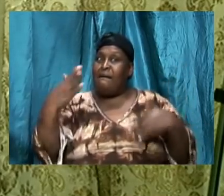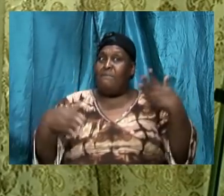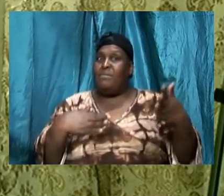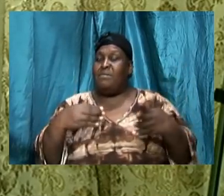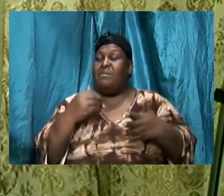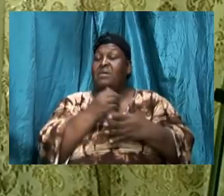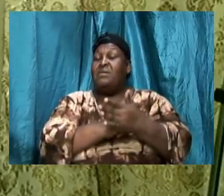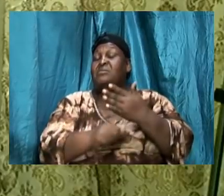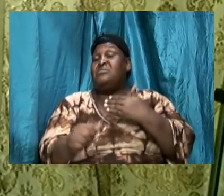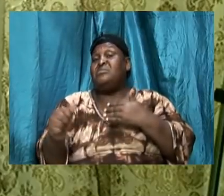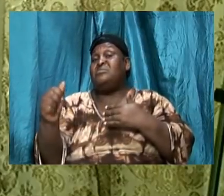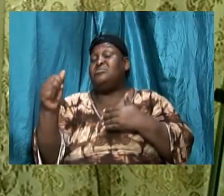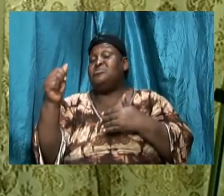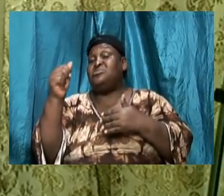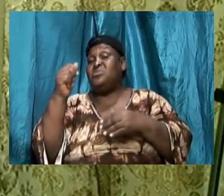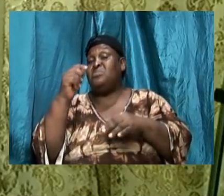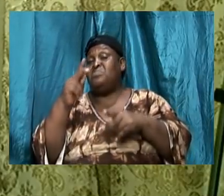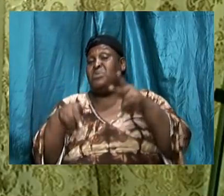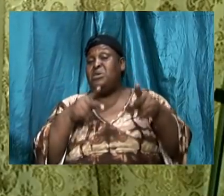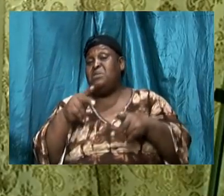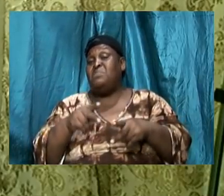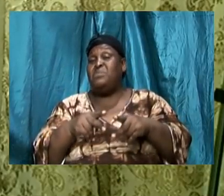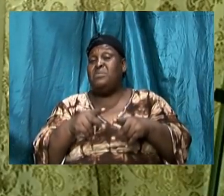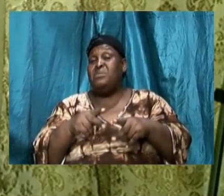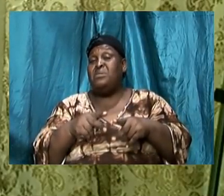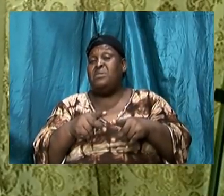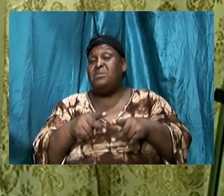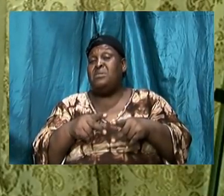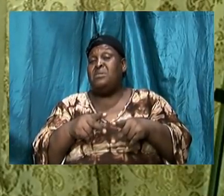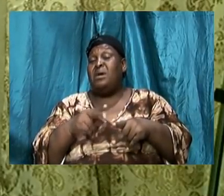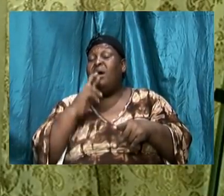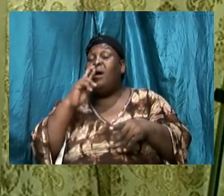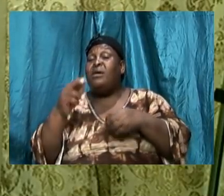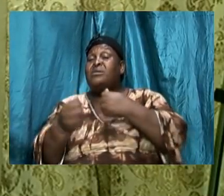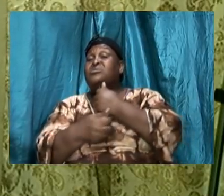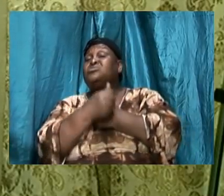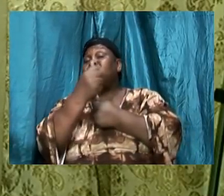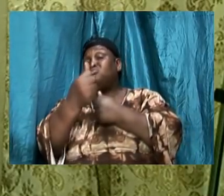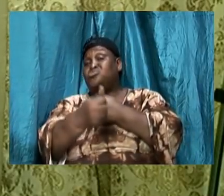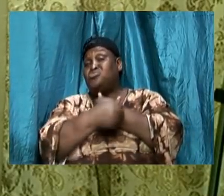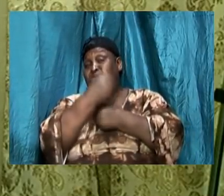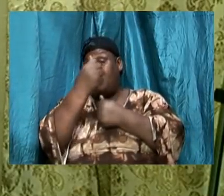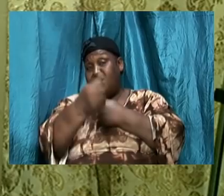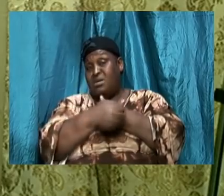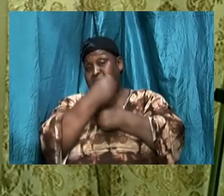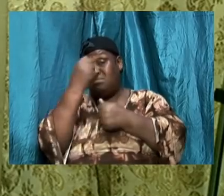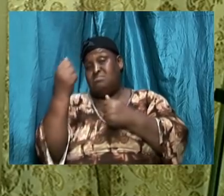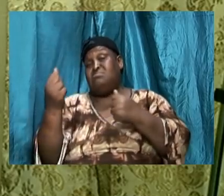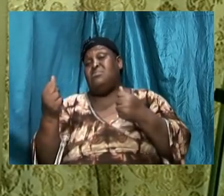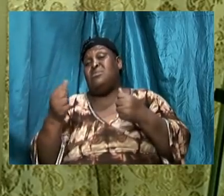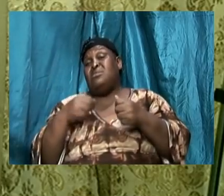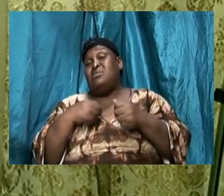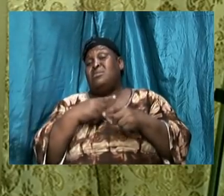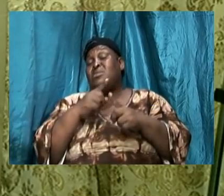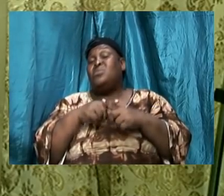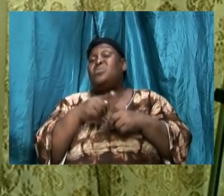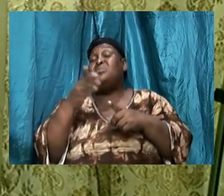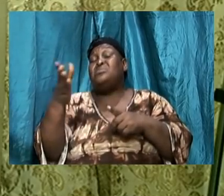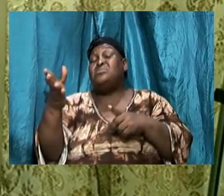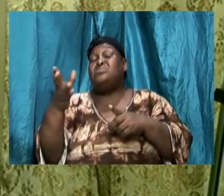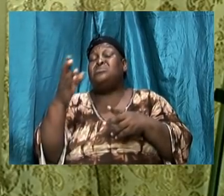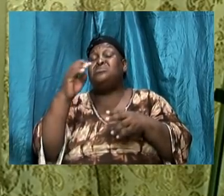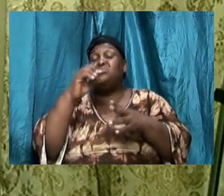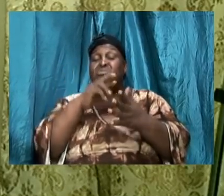spiraling down because when they should be in the word and walking in the word and expanding themselves